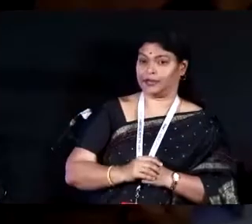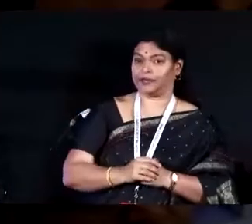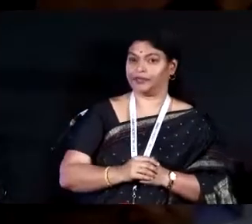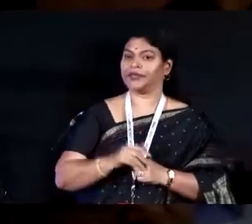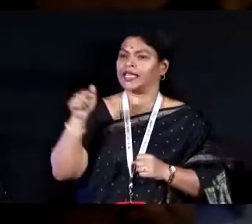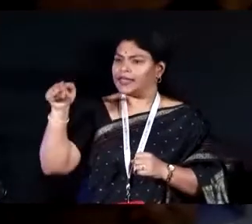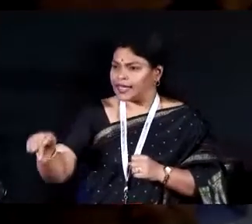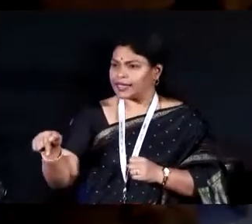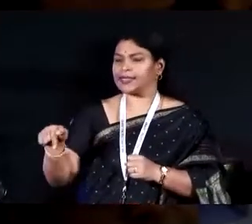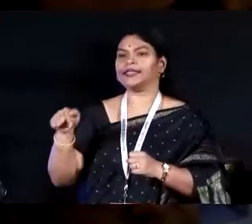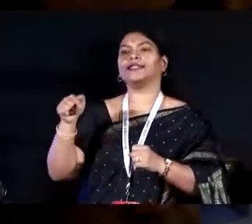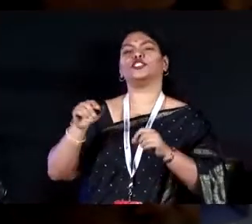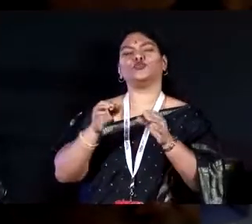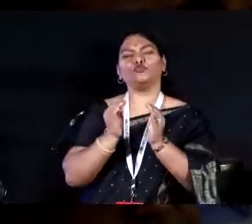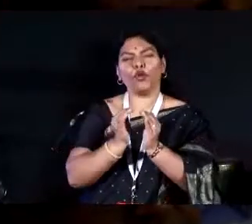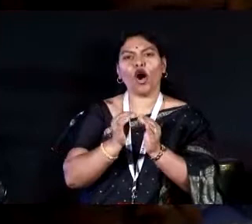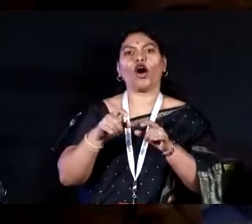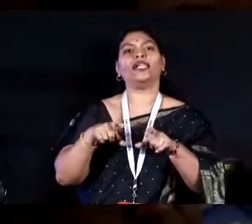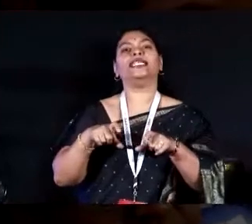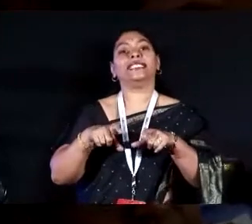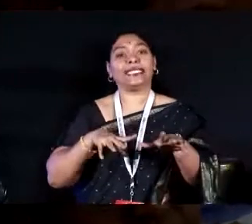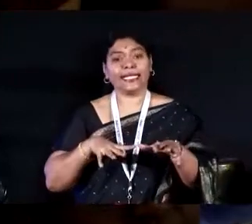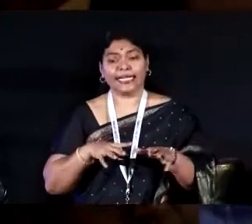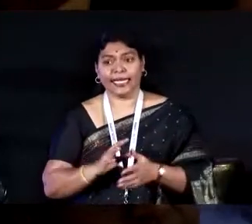So this is a small series, you know, I do on my Facebook.